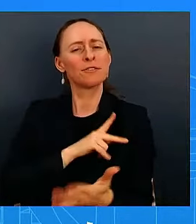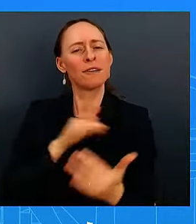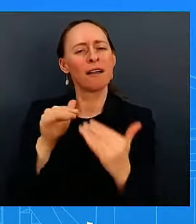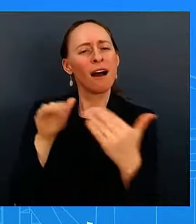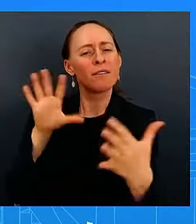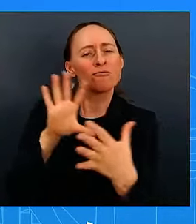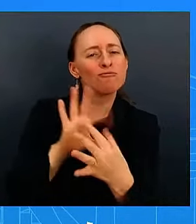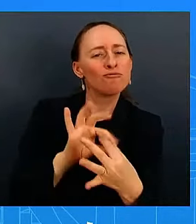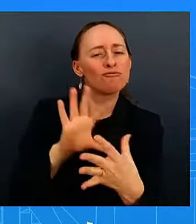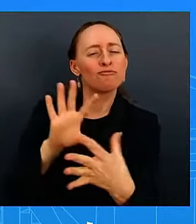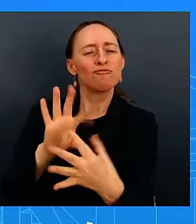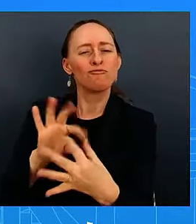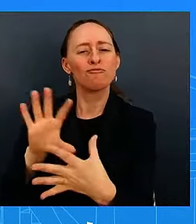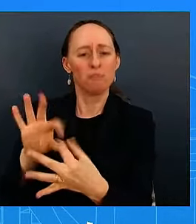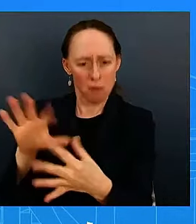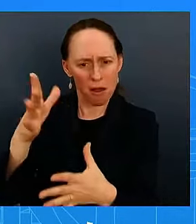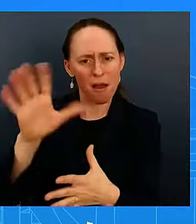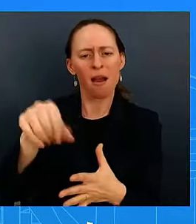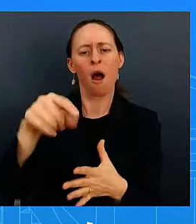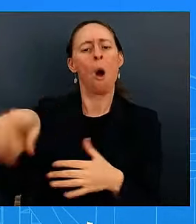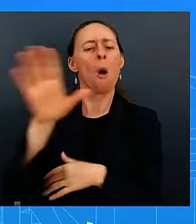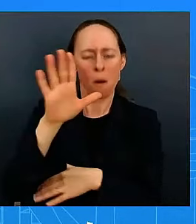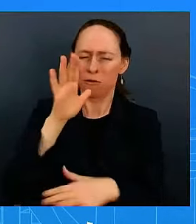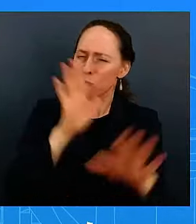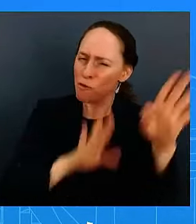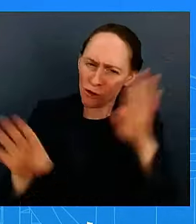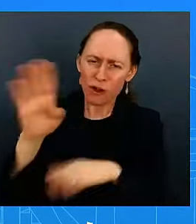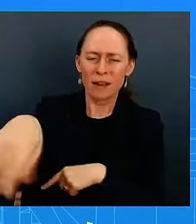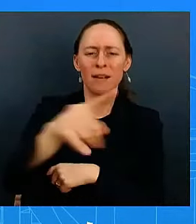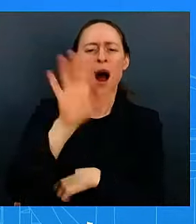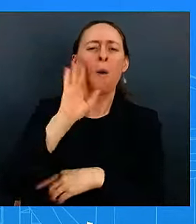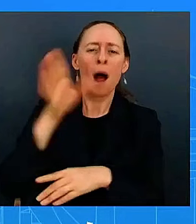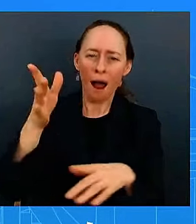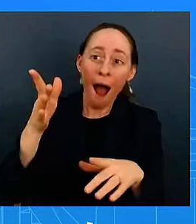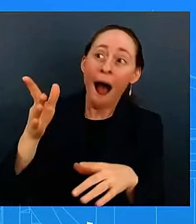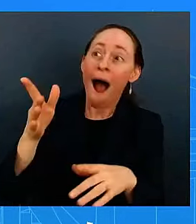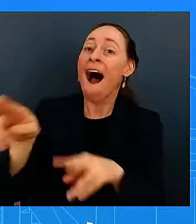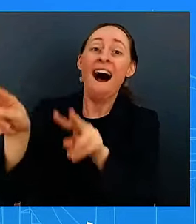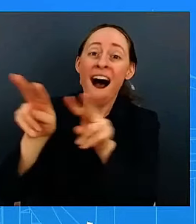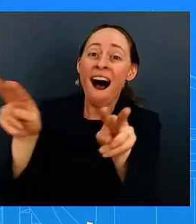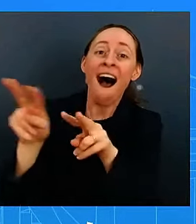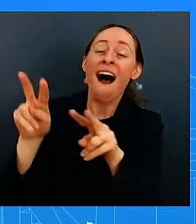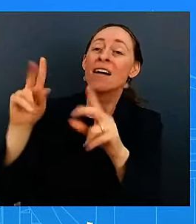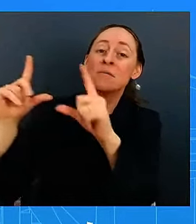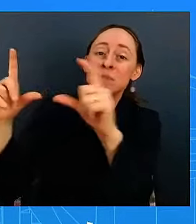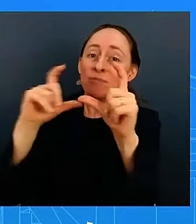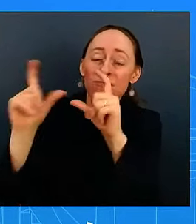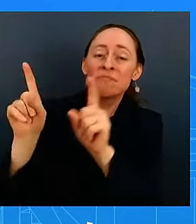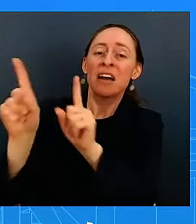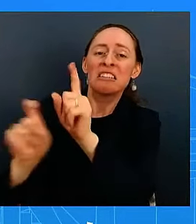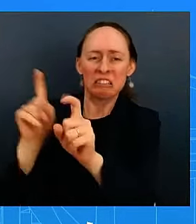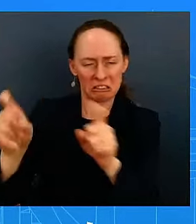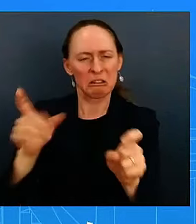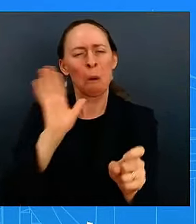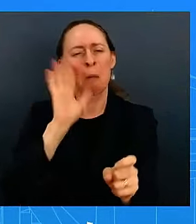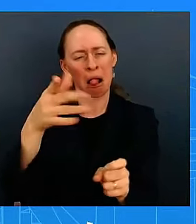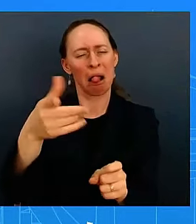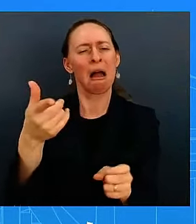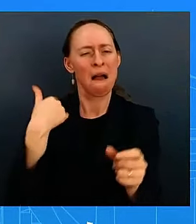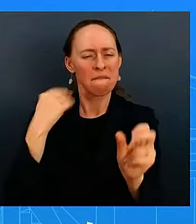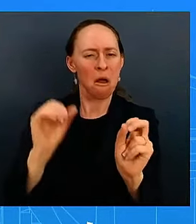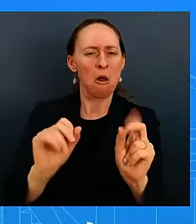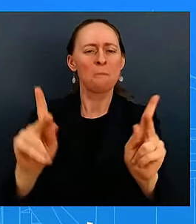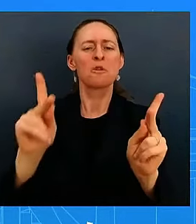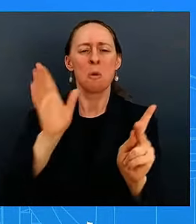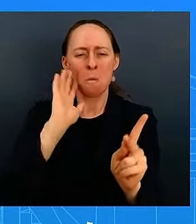and i'll just just to walk through a couple of things that we are going to be uh going to be providing and the availability